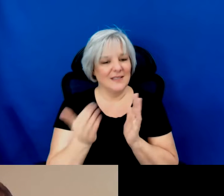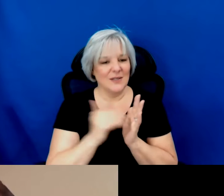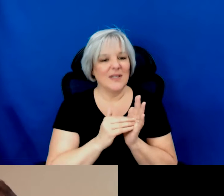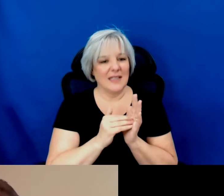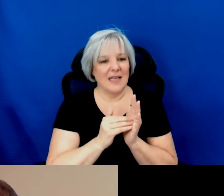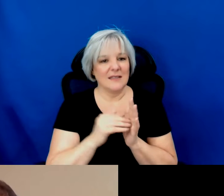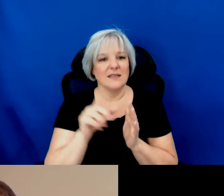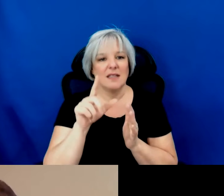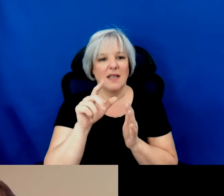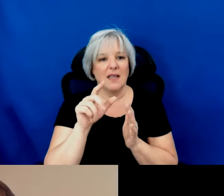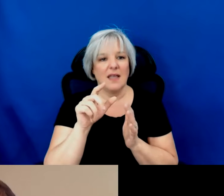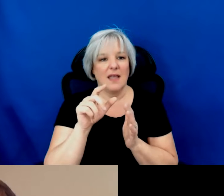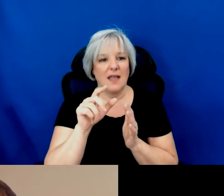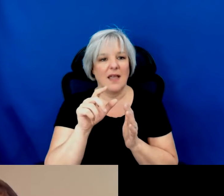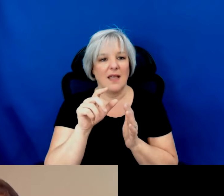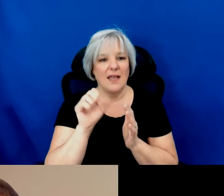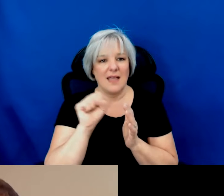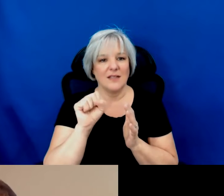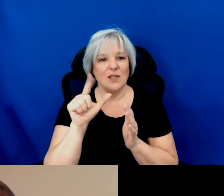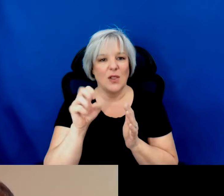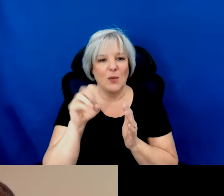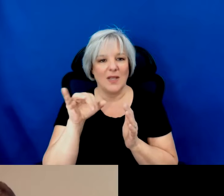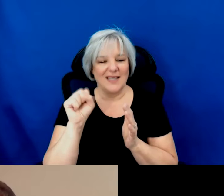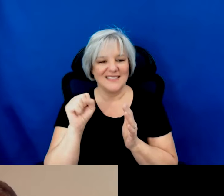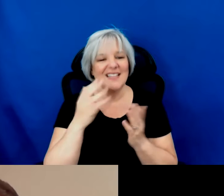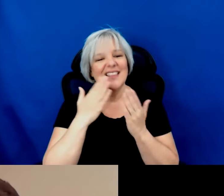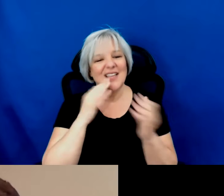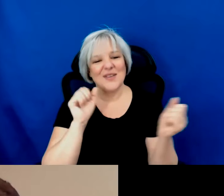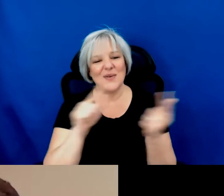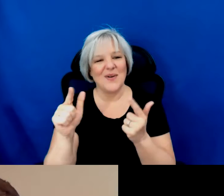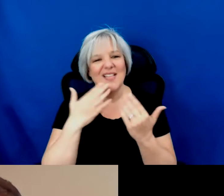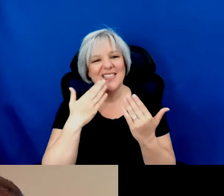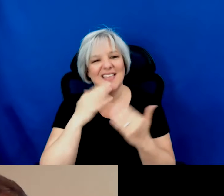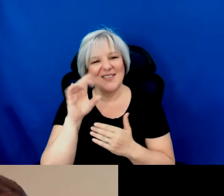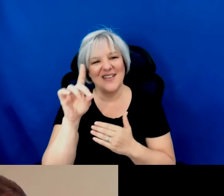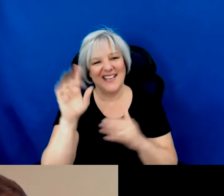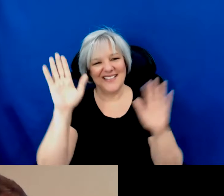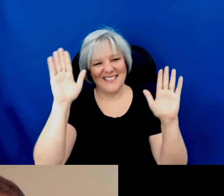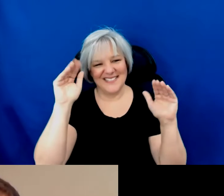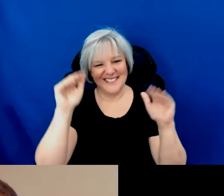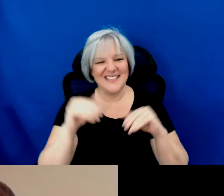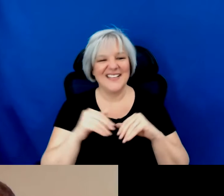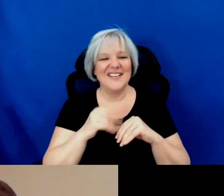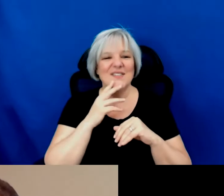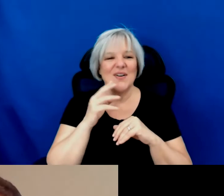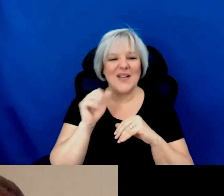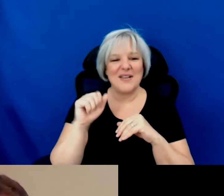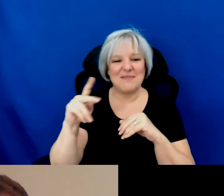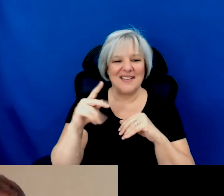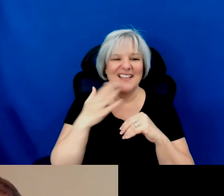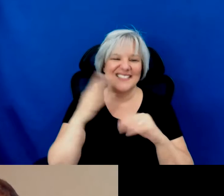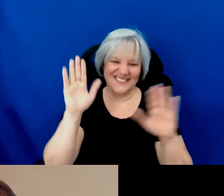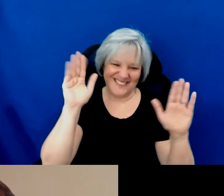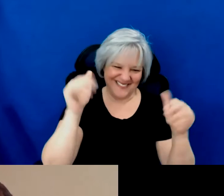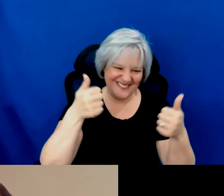louettis at medatlanticarts.org um thank you again and thank you ed for being here to talk about aip and thank you so much joy